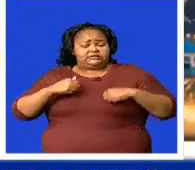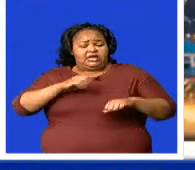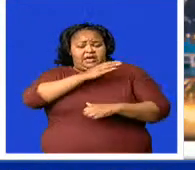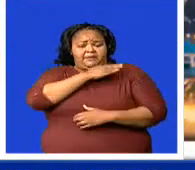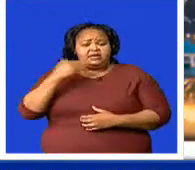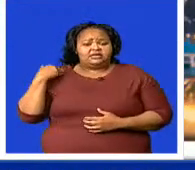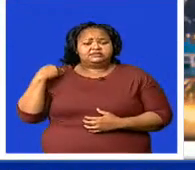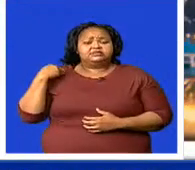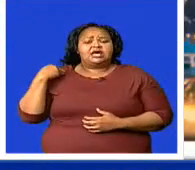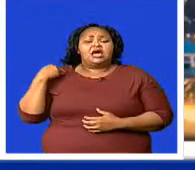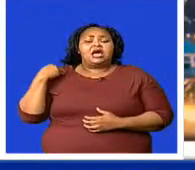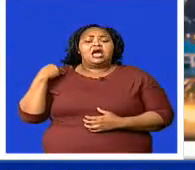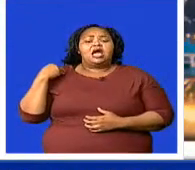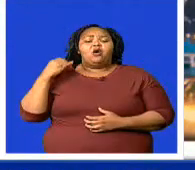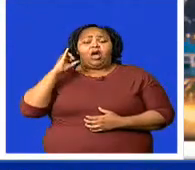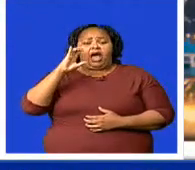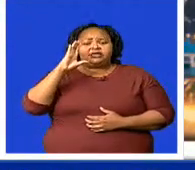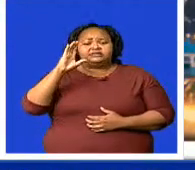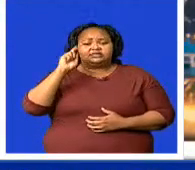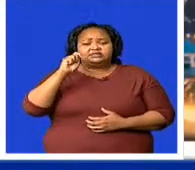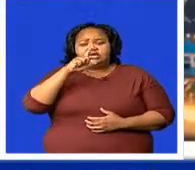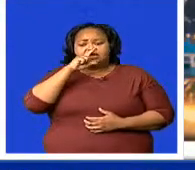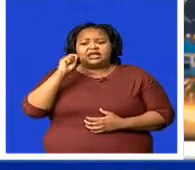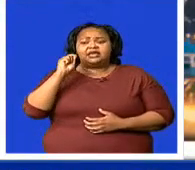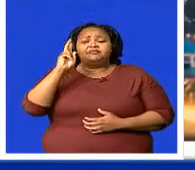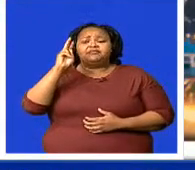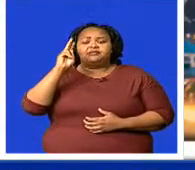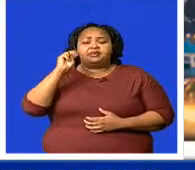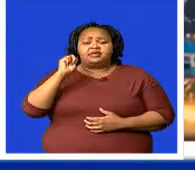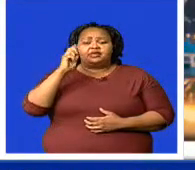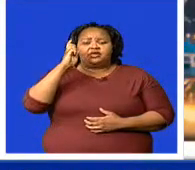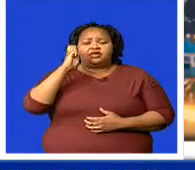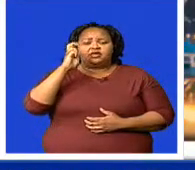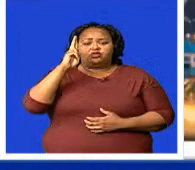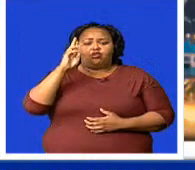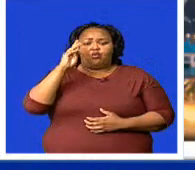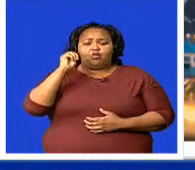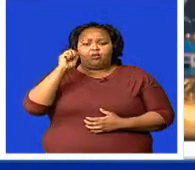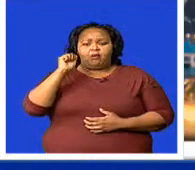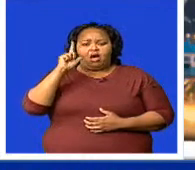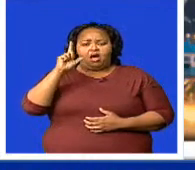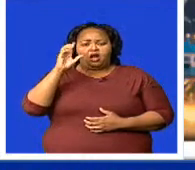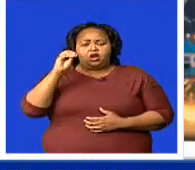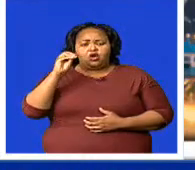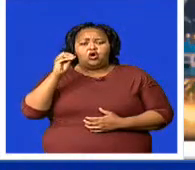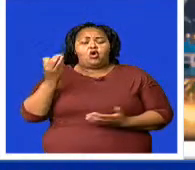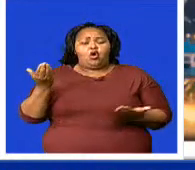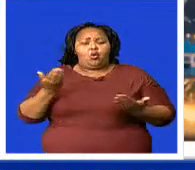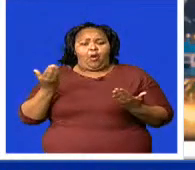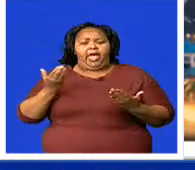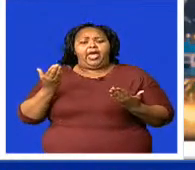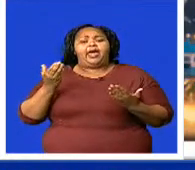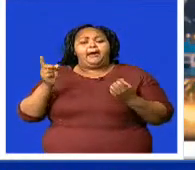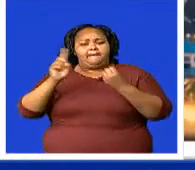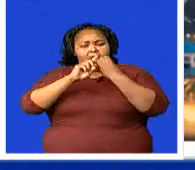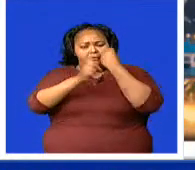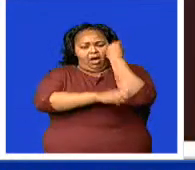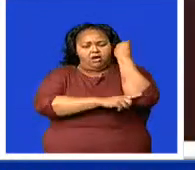Mangaba Kumalo, during a tour of the Eswatini Communications Commission offices in Mbabane.